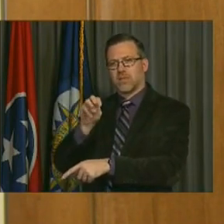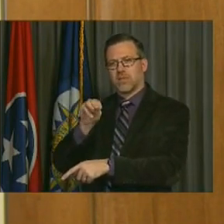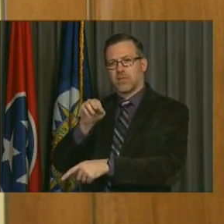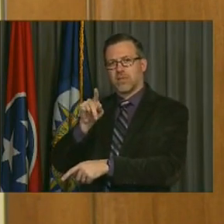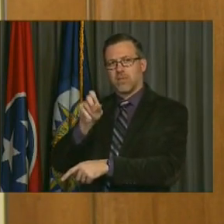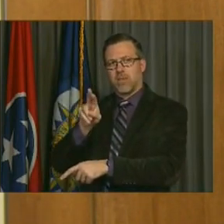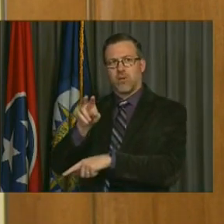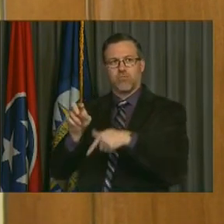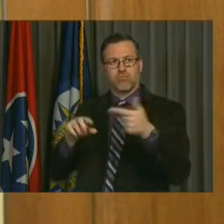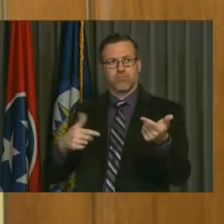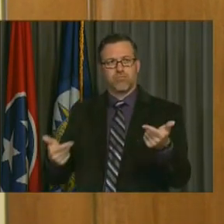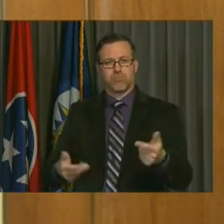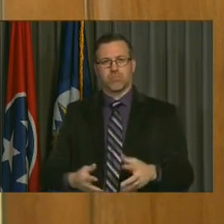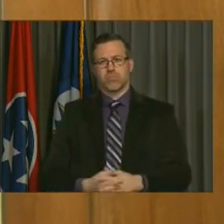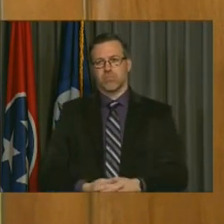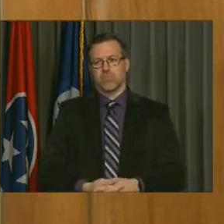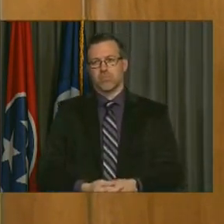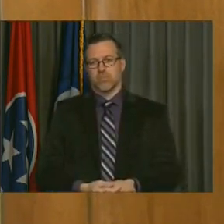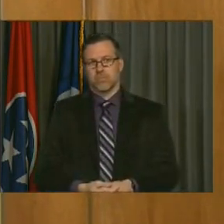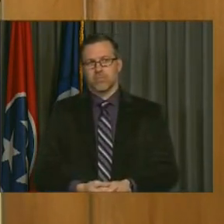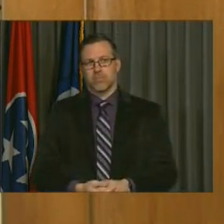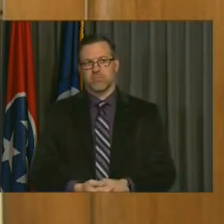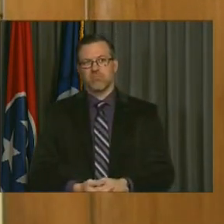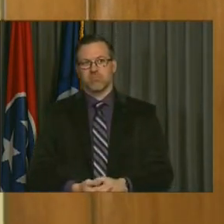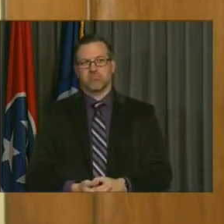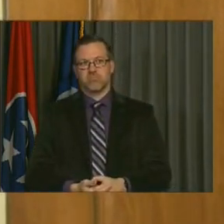think is appropriate. Sure. Thank you, Kevin. Thank you. You're welcome.